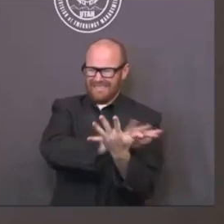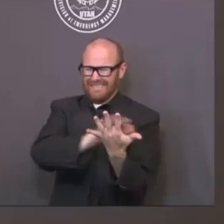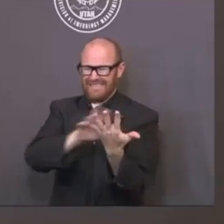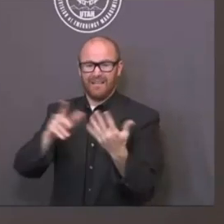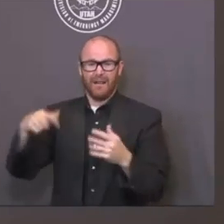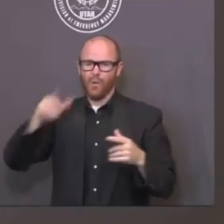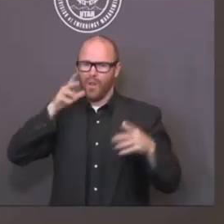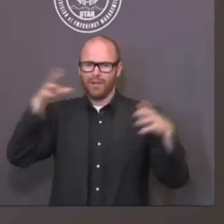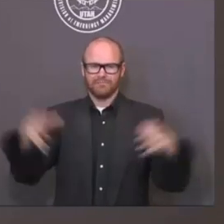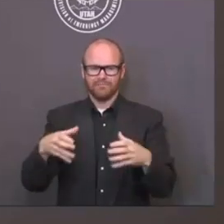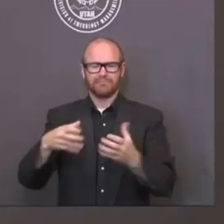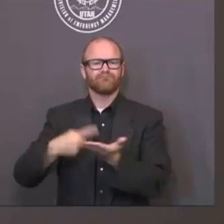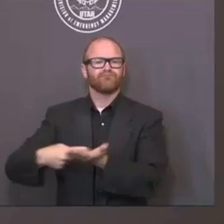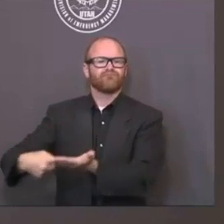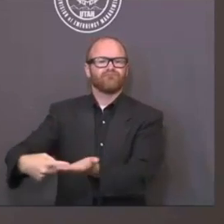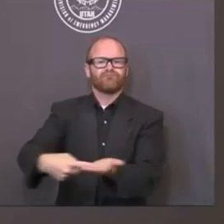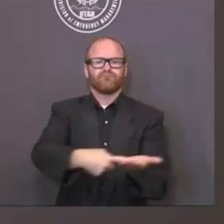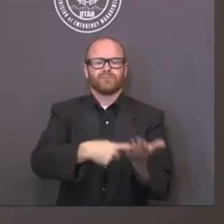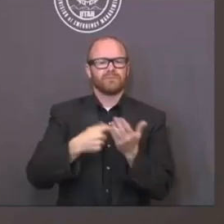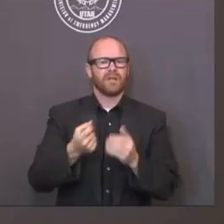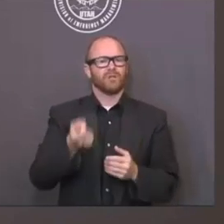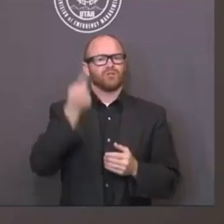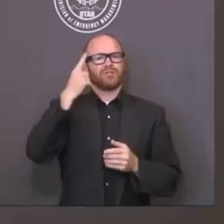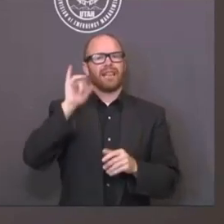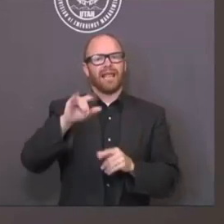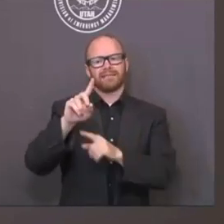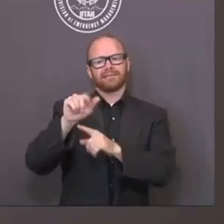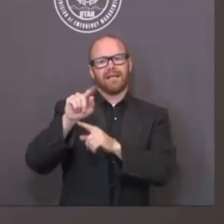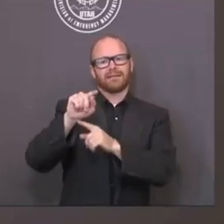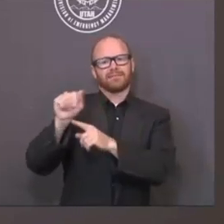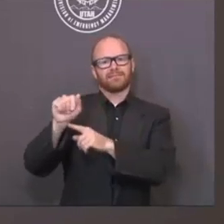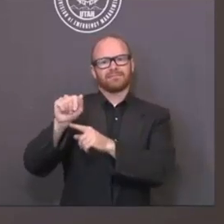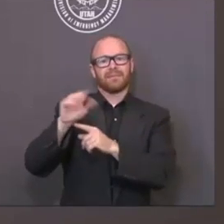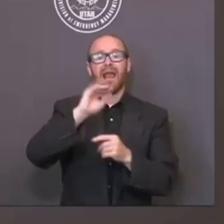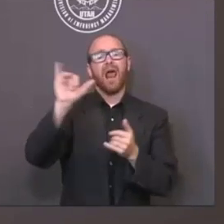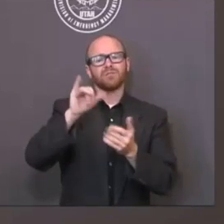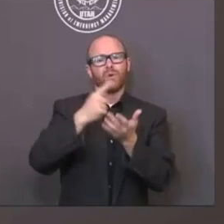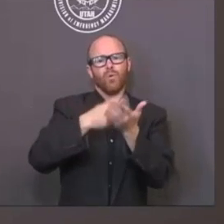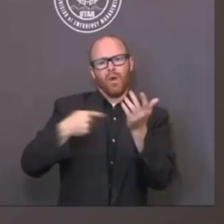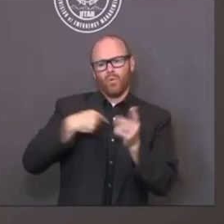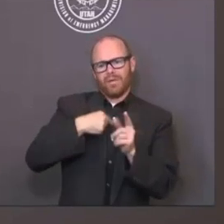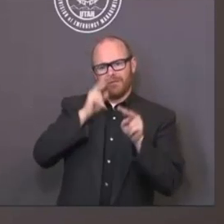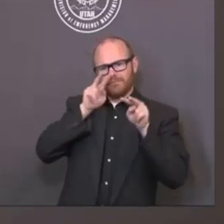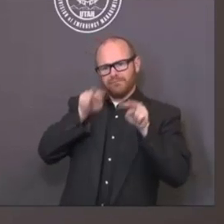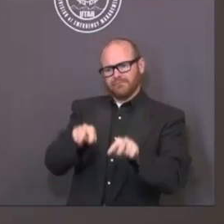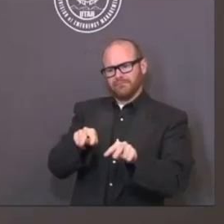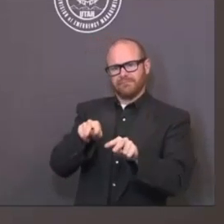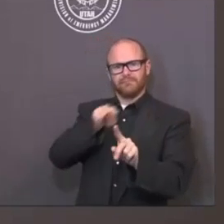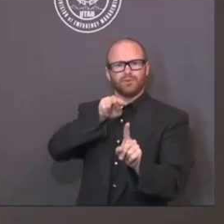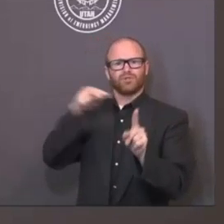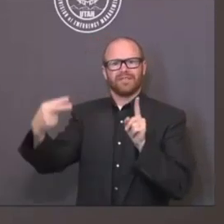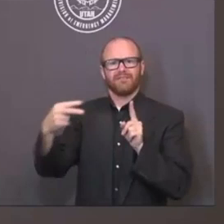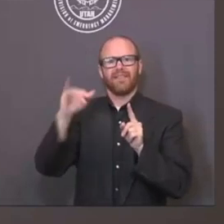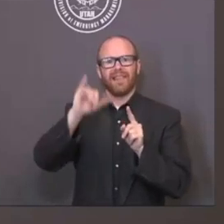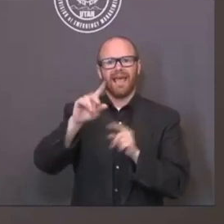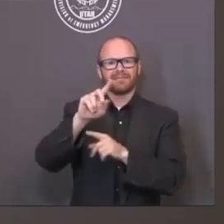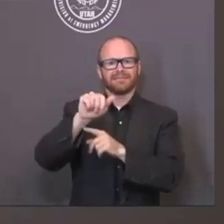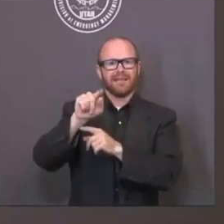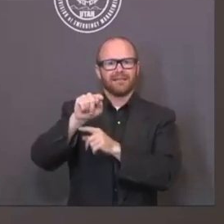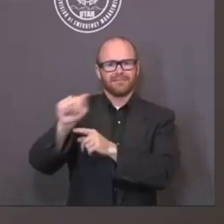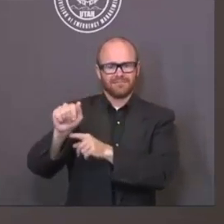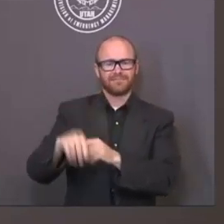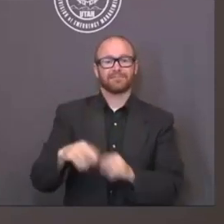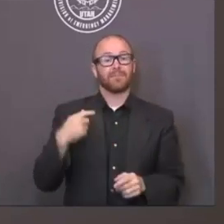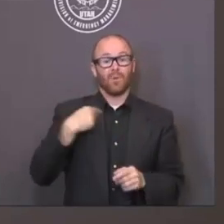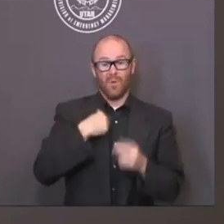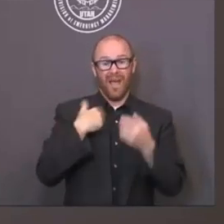and we're all on the same page interpretation of the data. We have different organizations, not only in state but